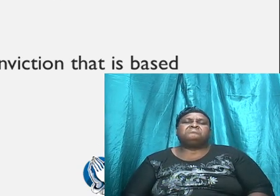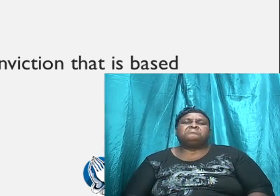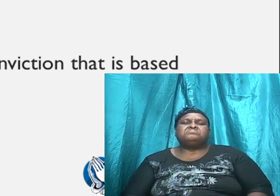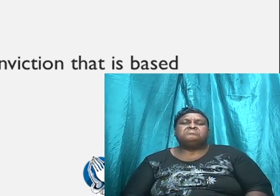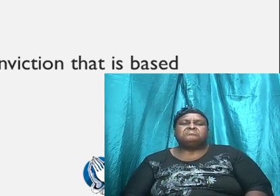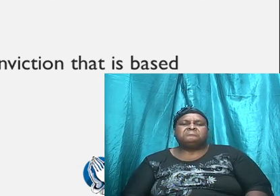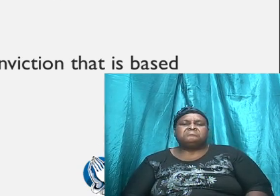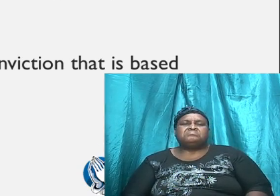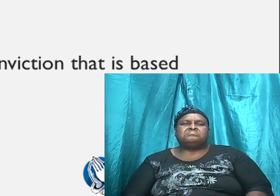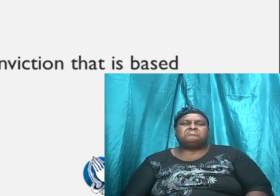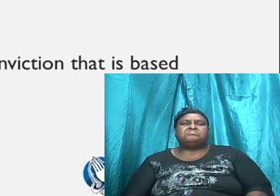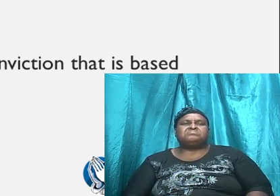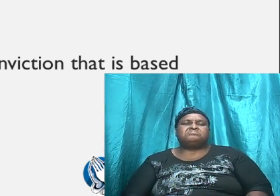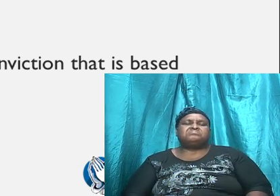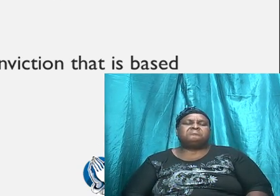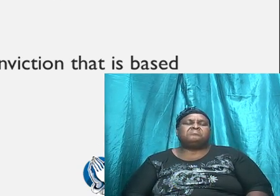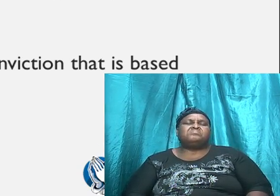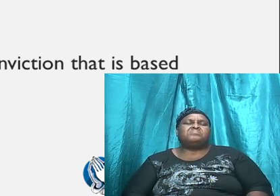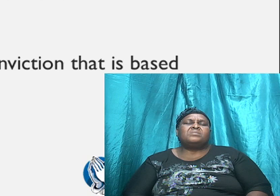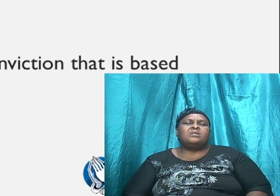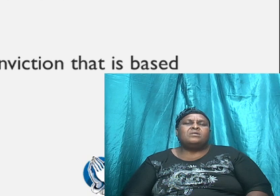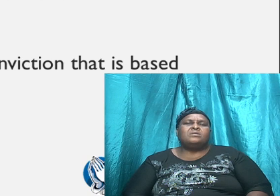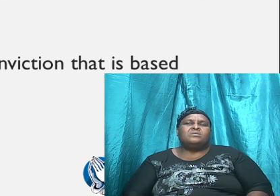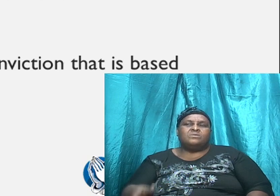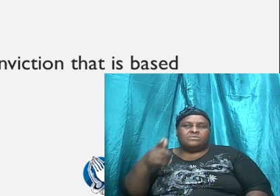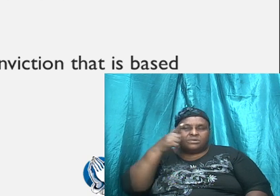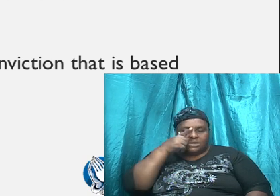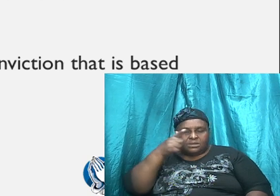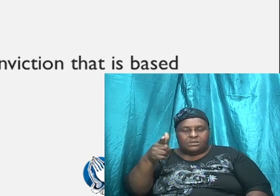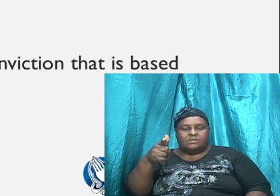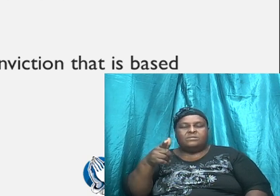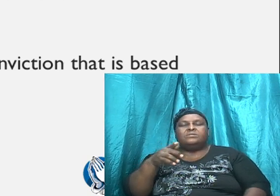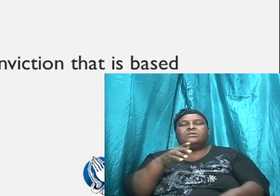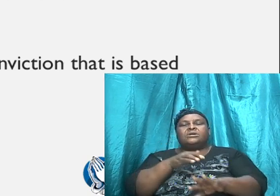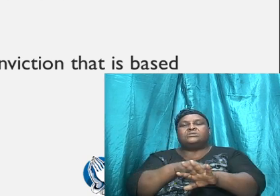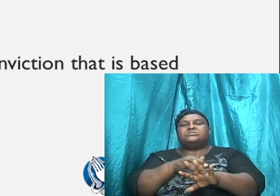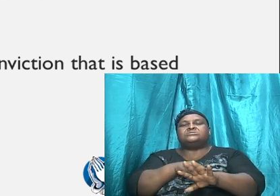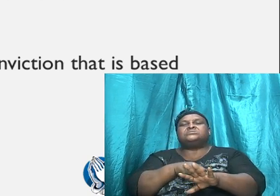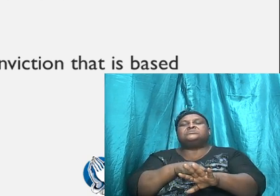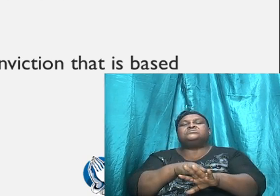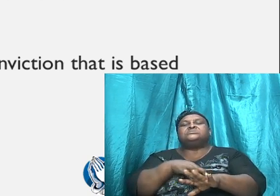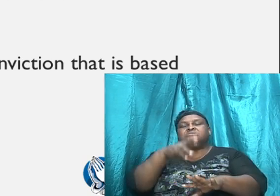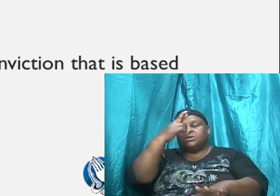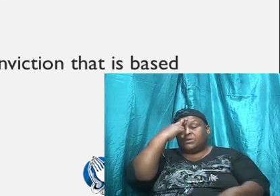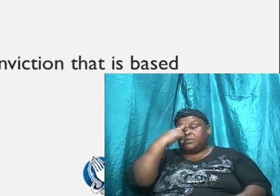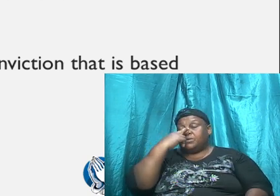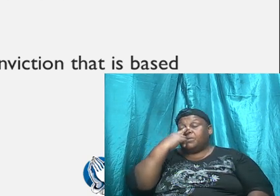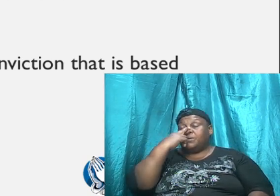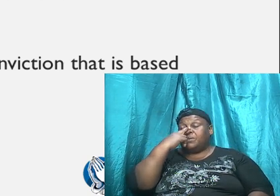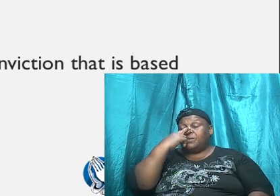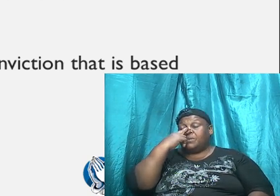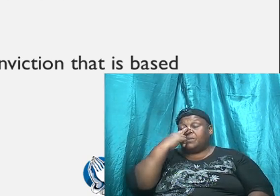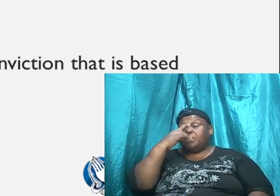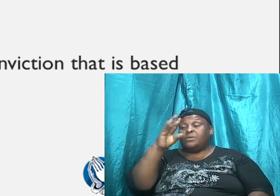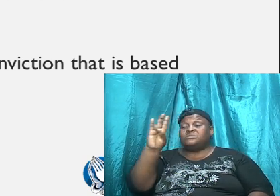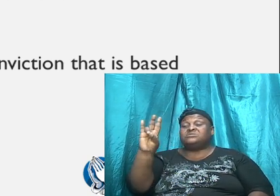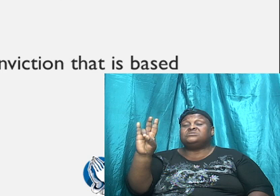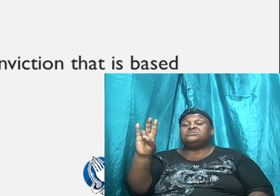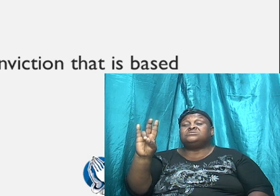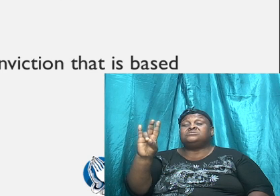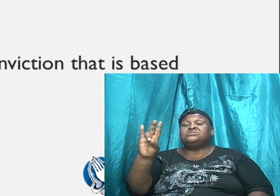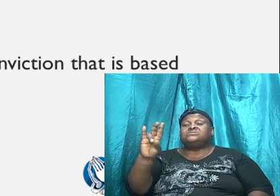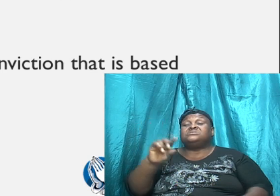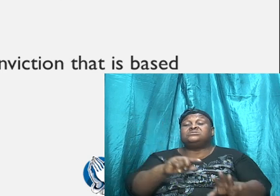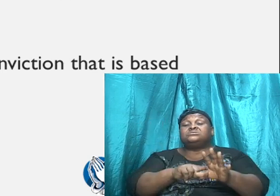so what we have done, we look at, in Romans chapter 7, we